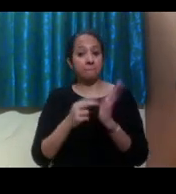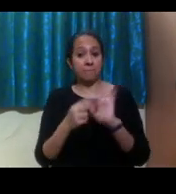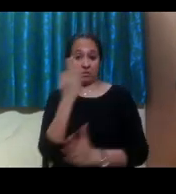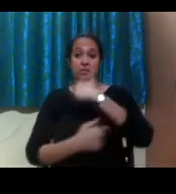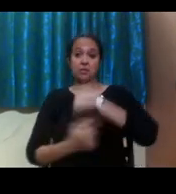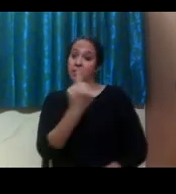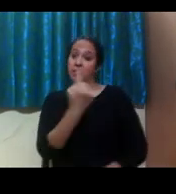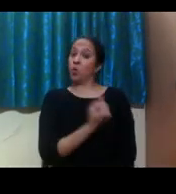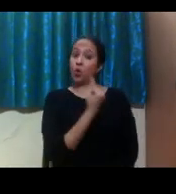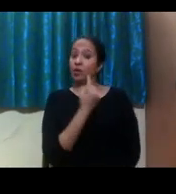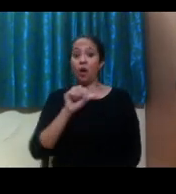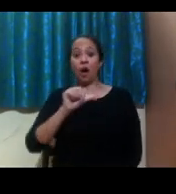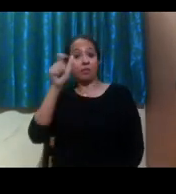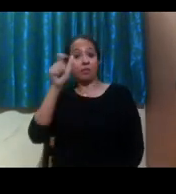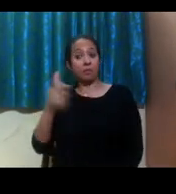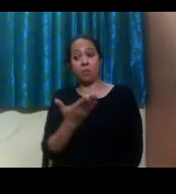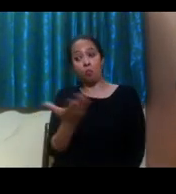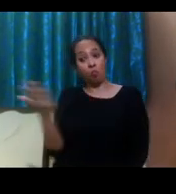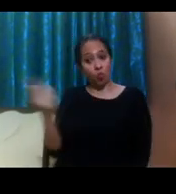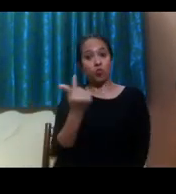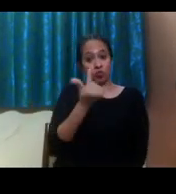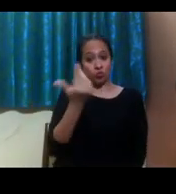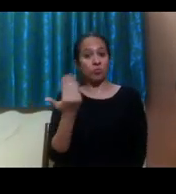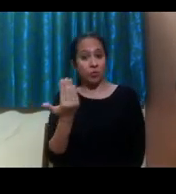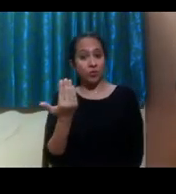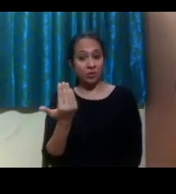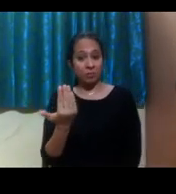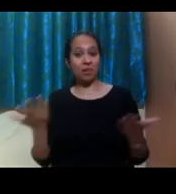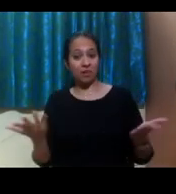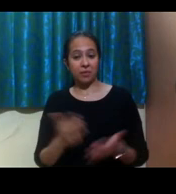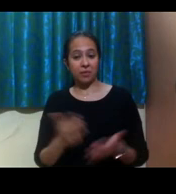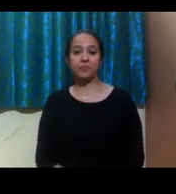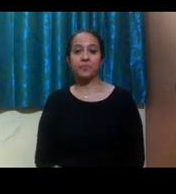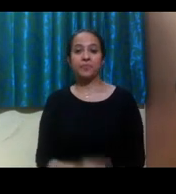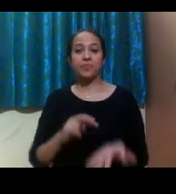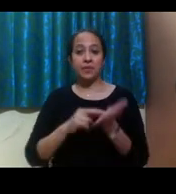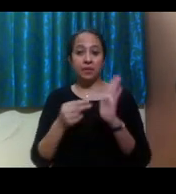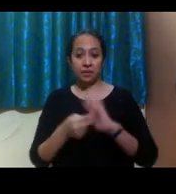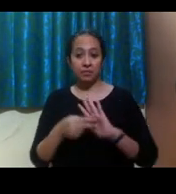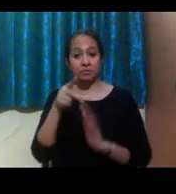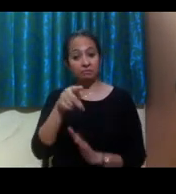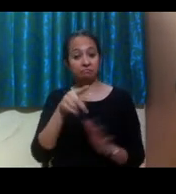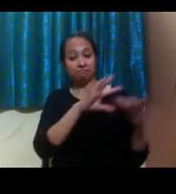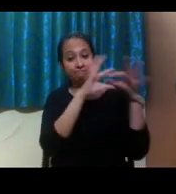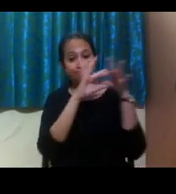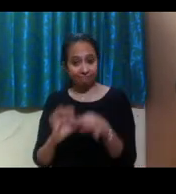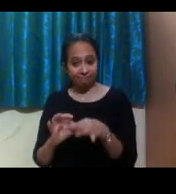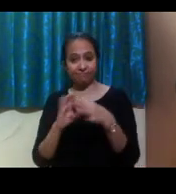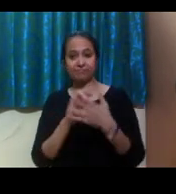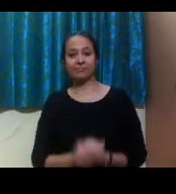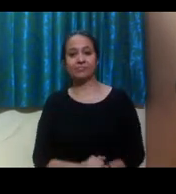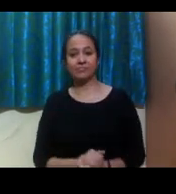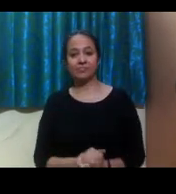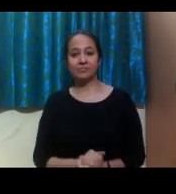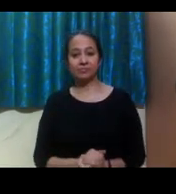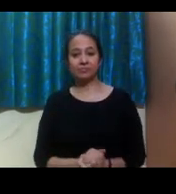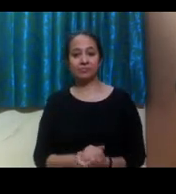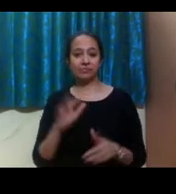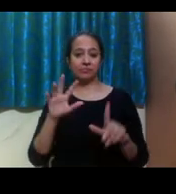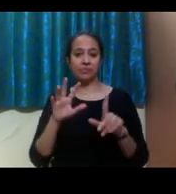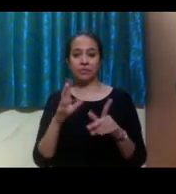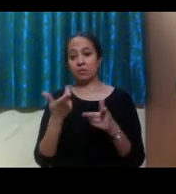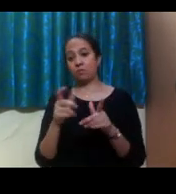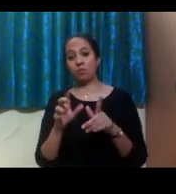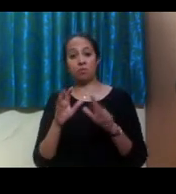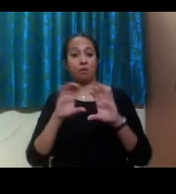universal design helps, it's other folks too. And so this concept also goes to when it comes to the academic classroom